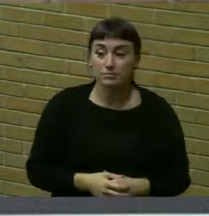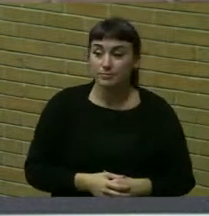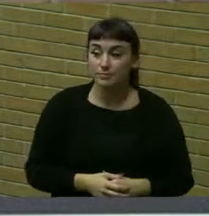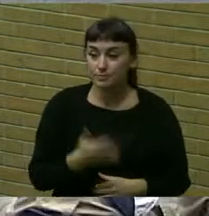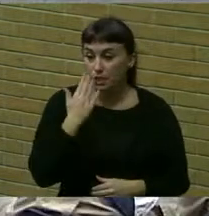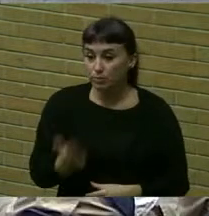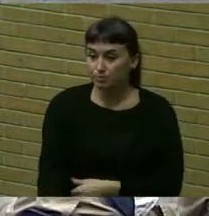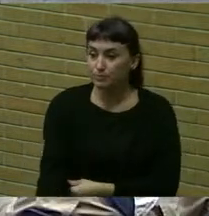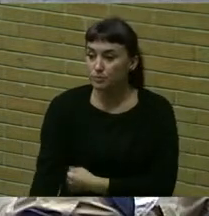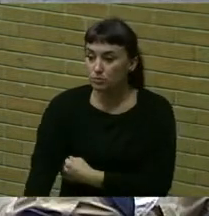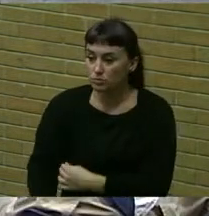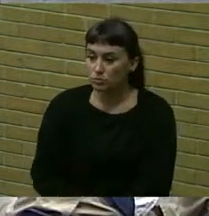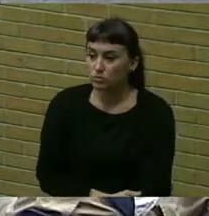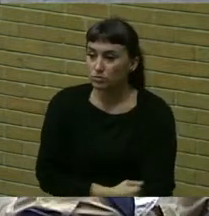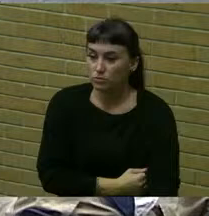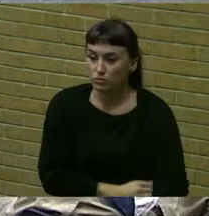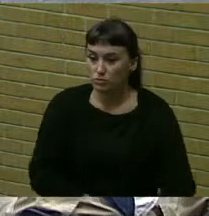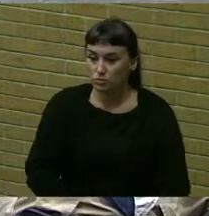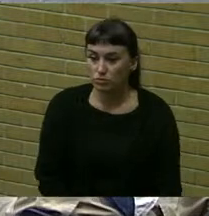Thank you. Thank you.